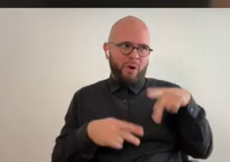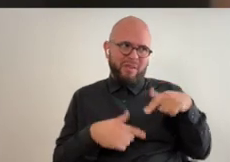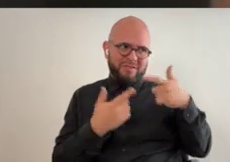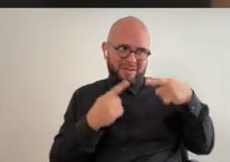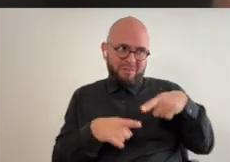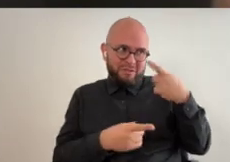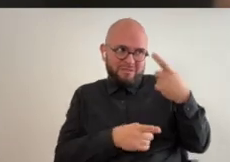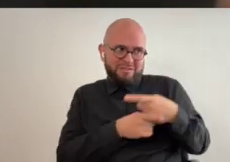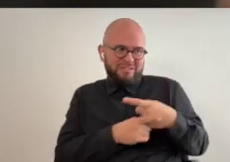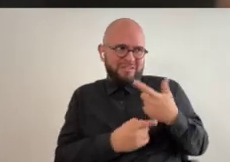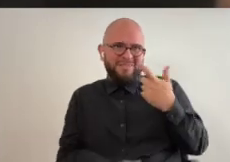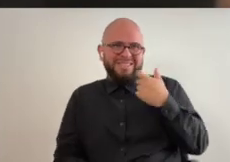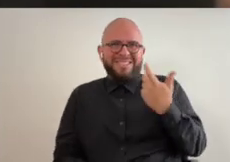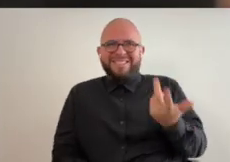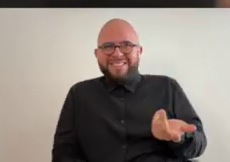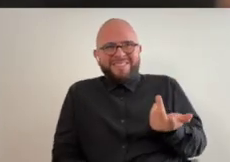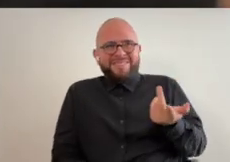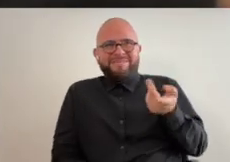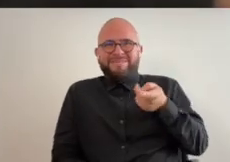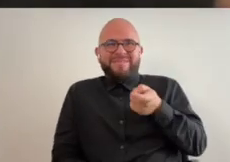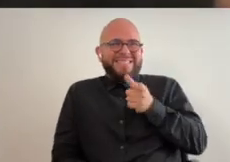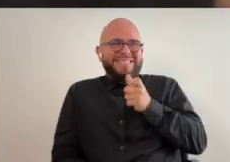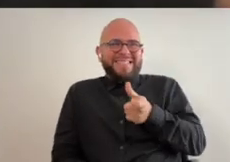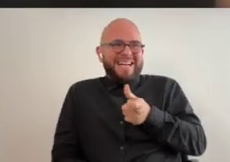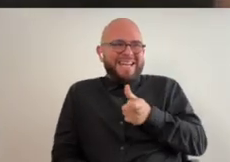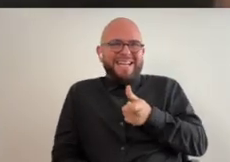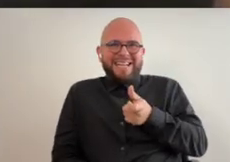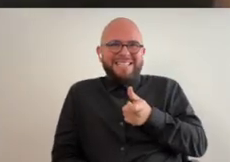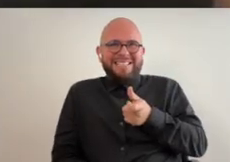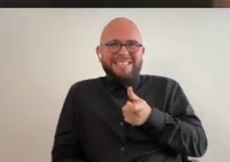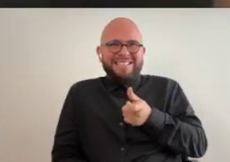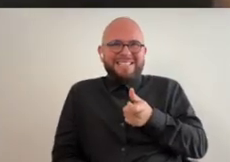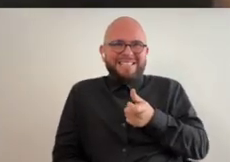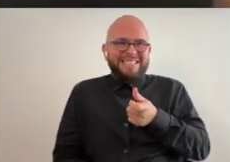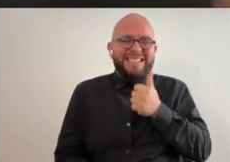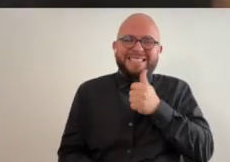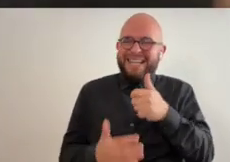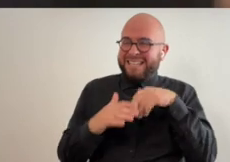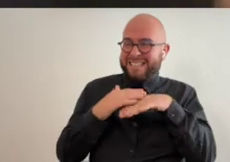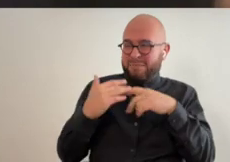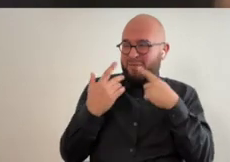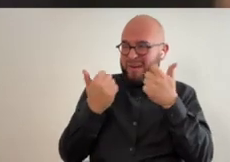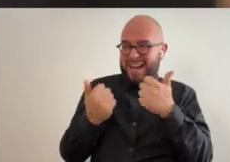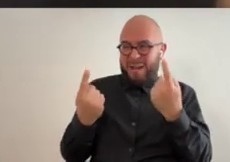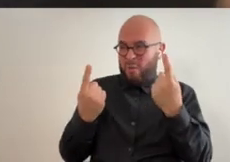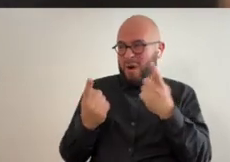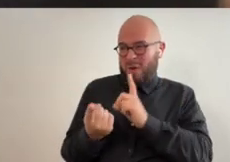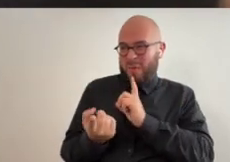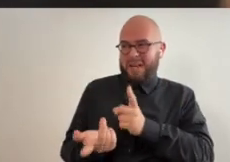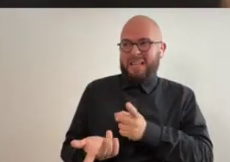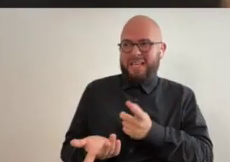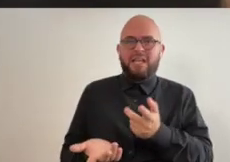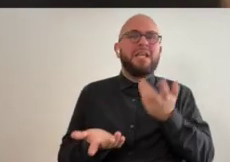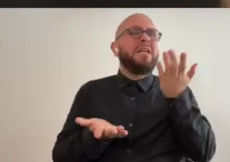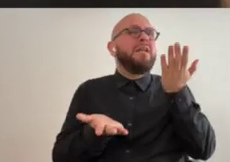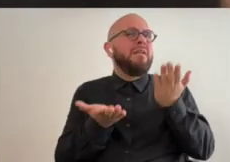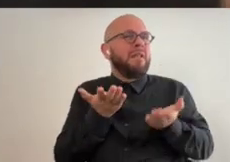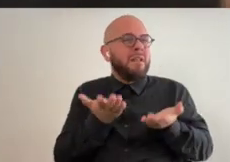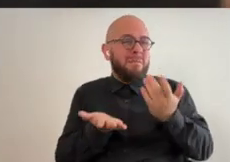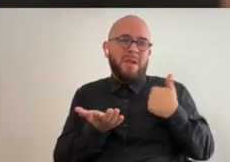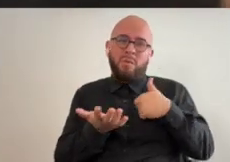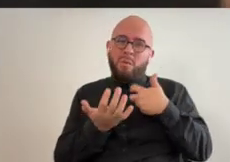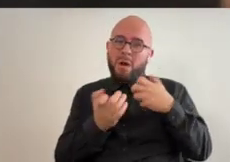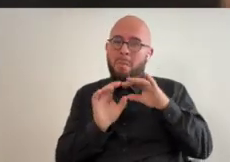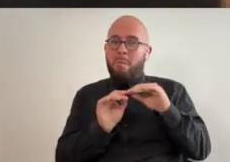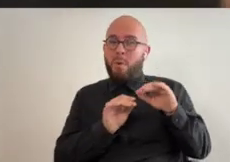i'm not the only person that knocks this ever because it's just not you know it's accessible for anyone